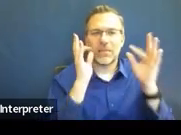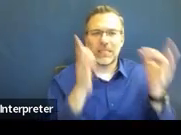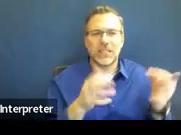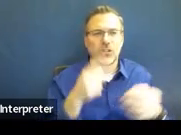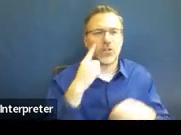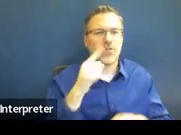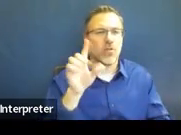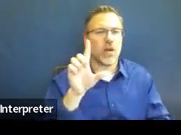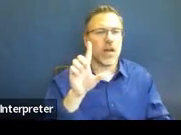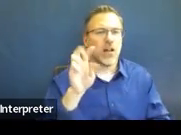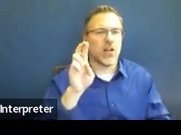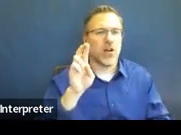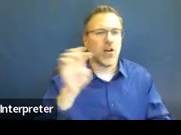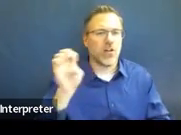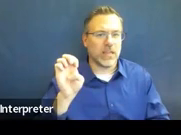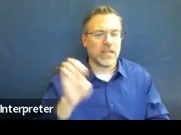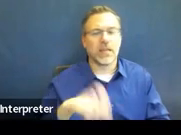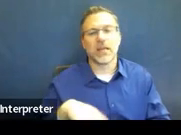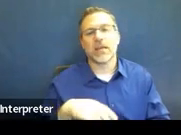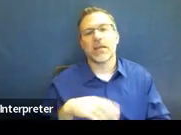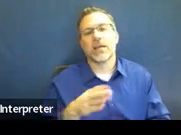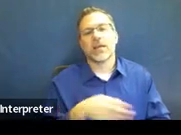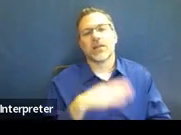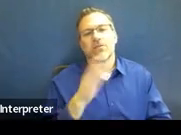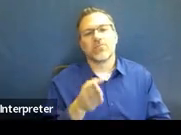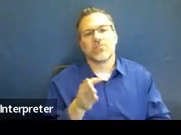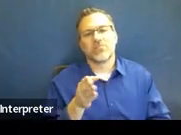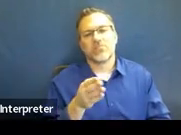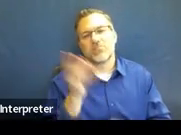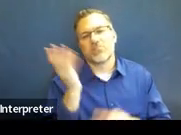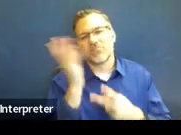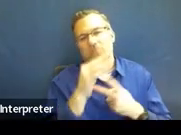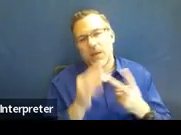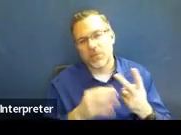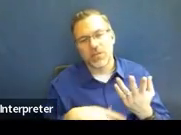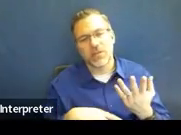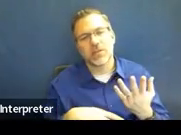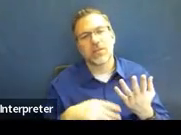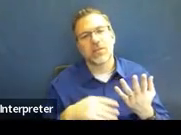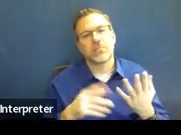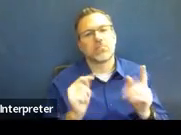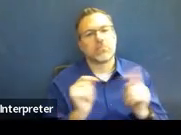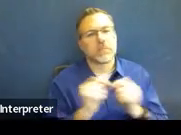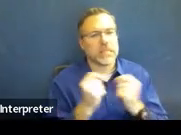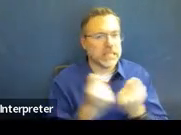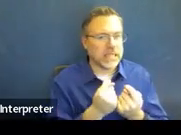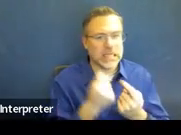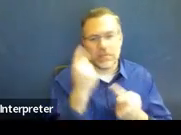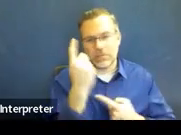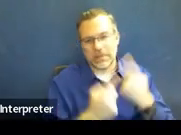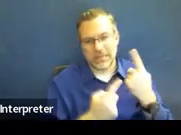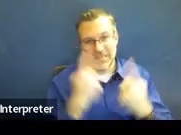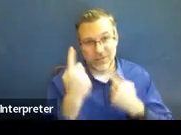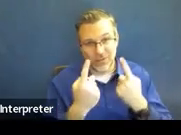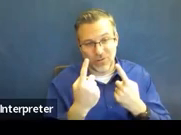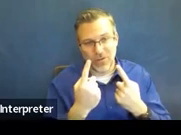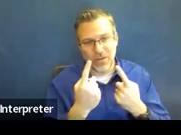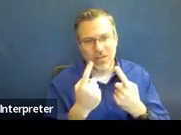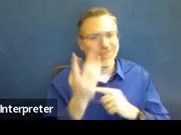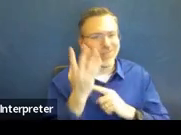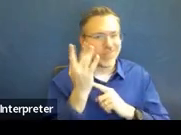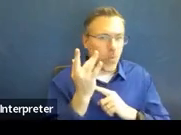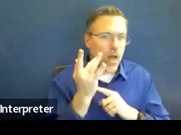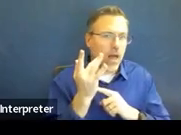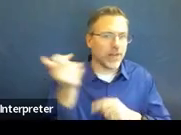environment for the student. Those are those options that the team considered, and why those were